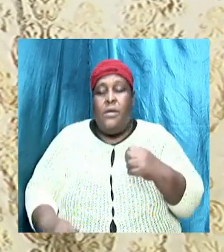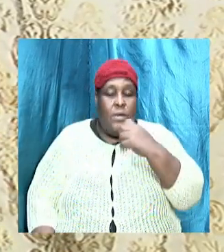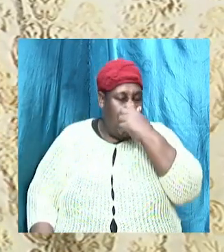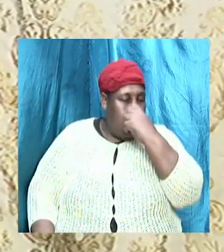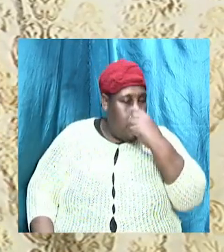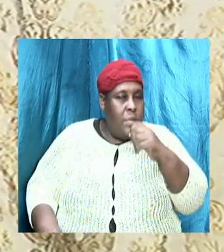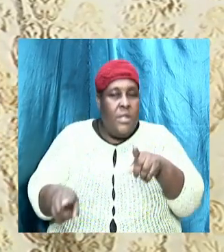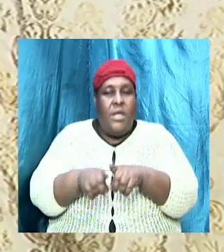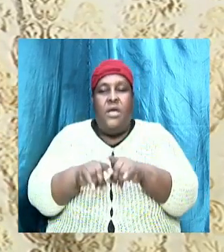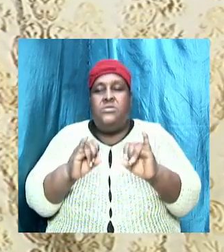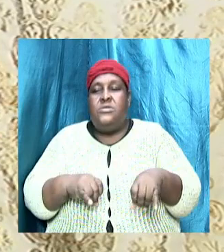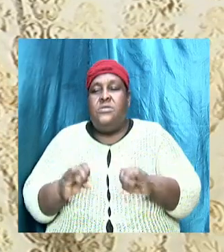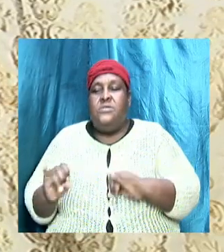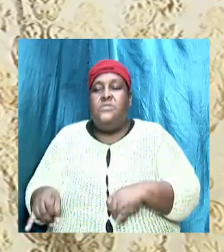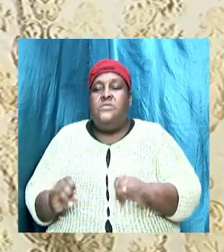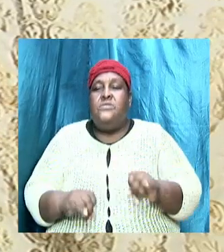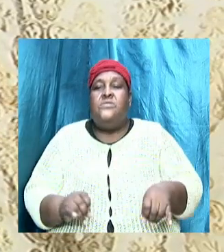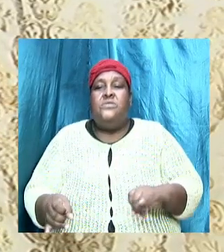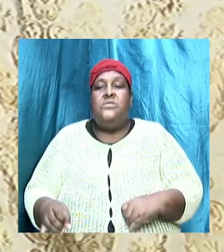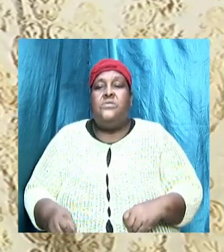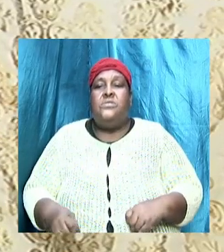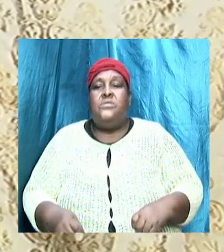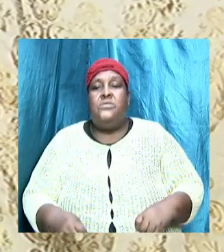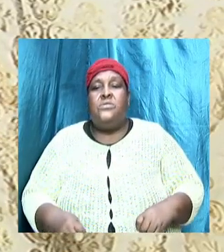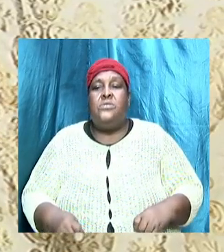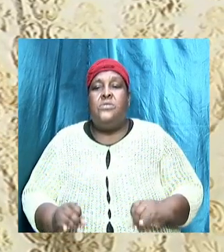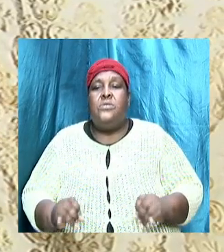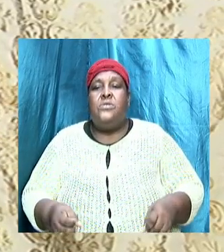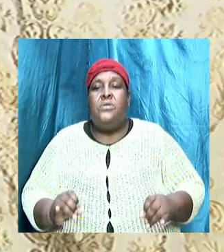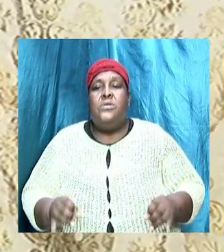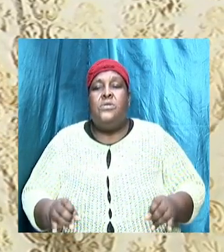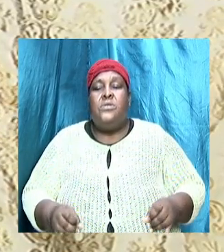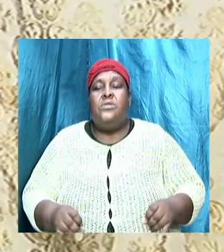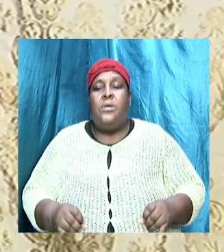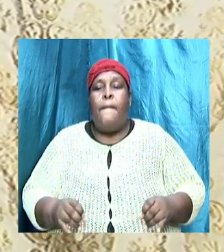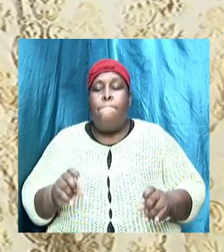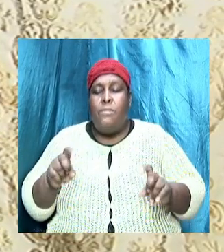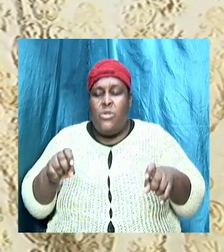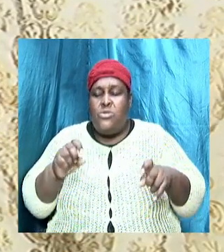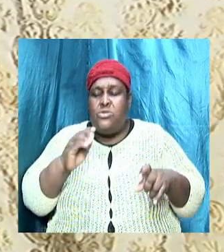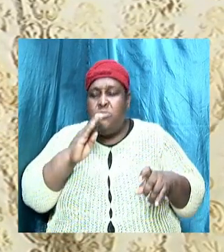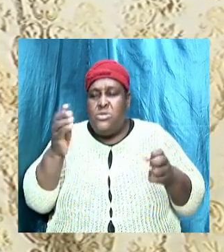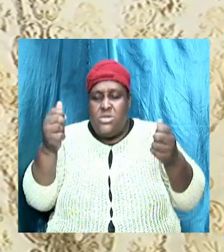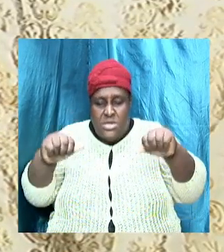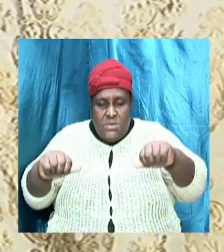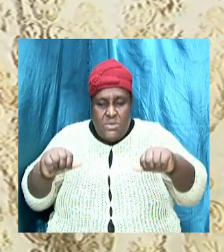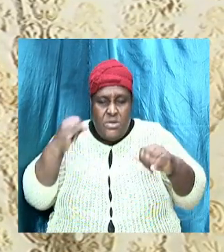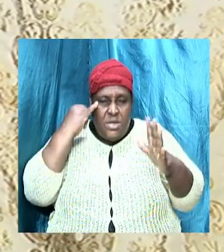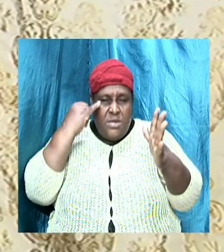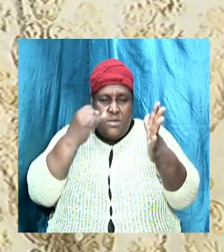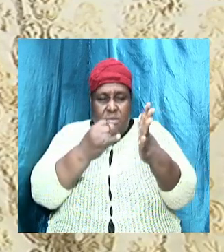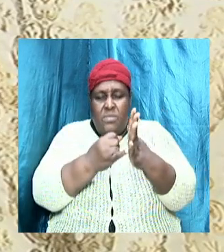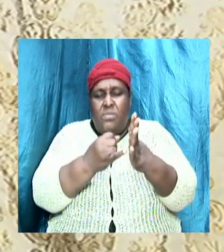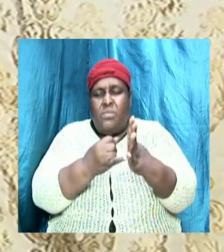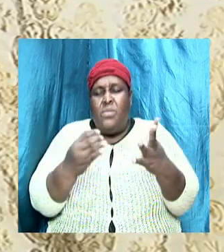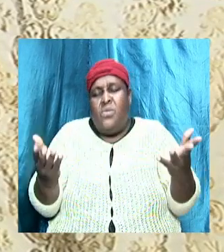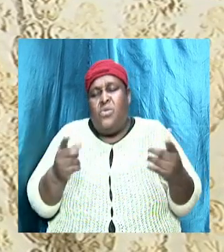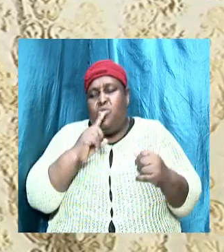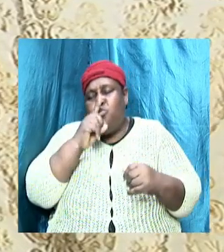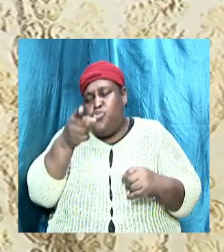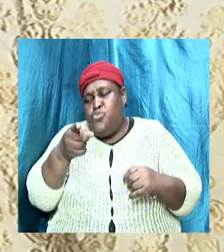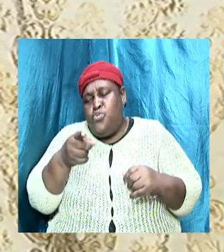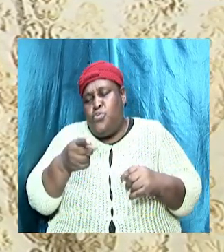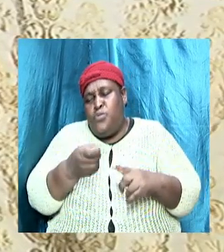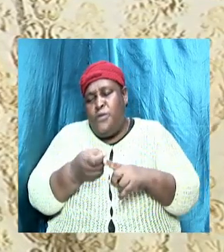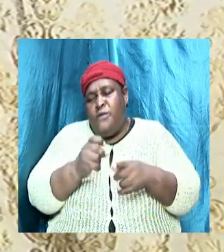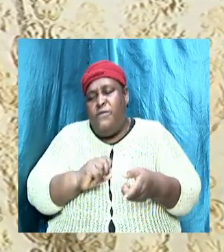because as individuals, we should be able to identify, right? What is true from what